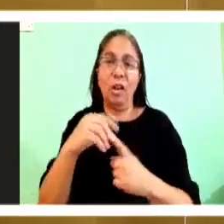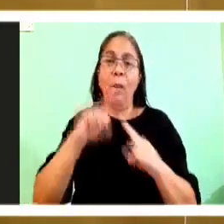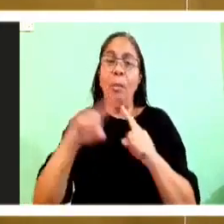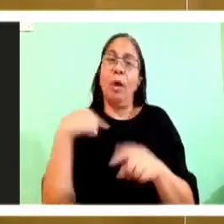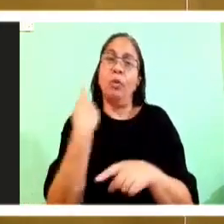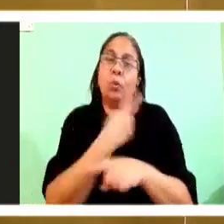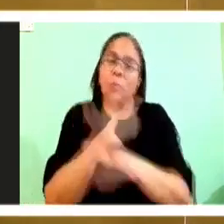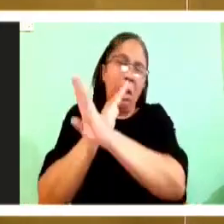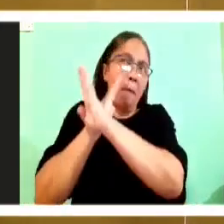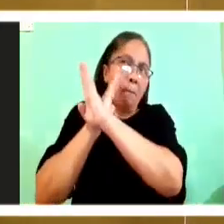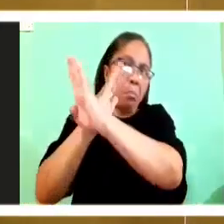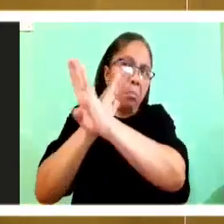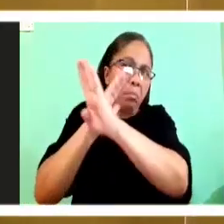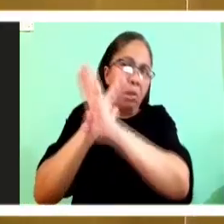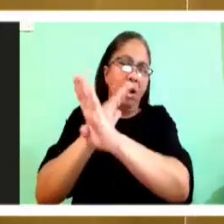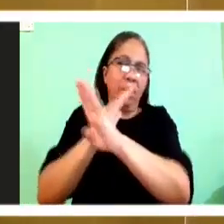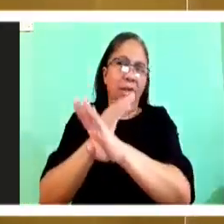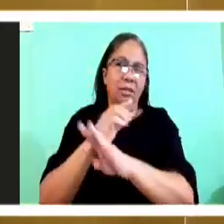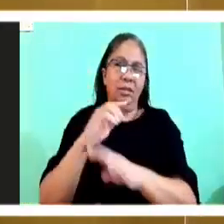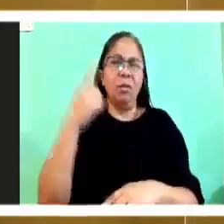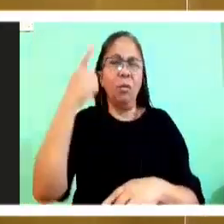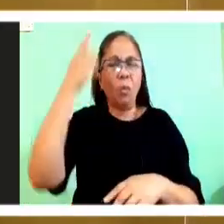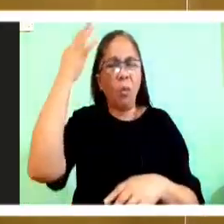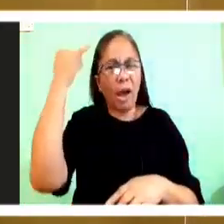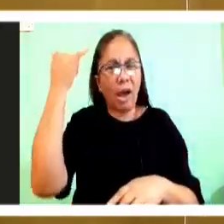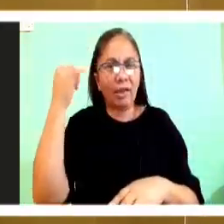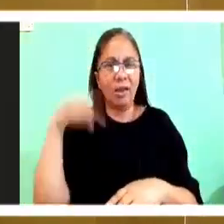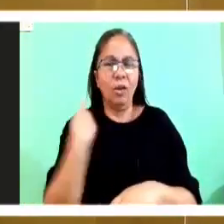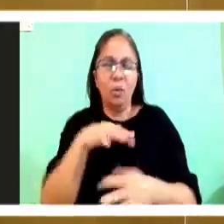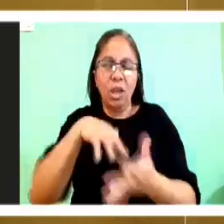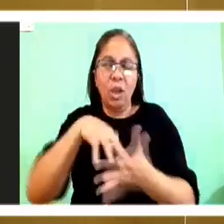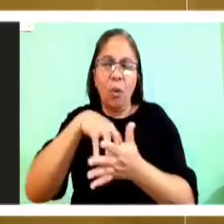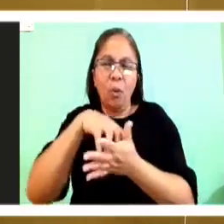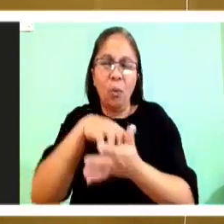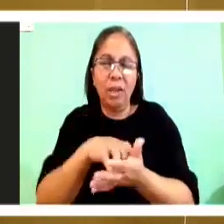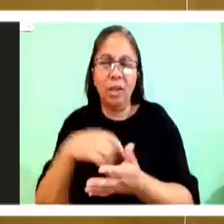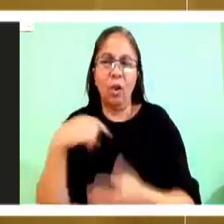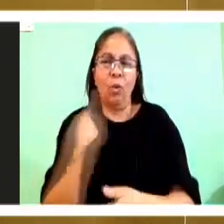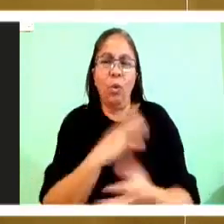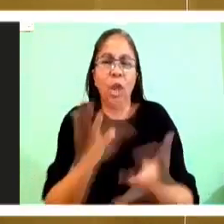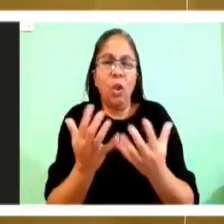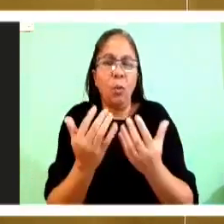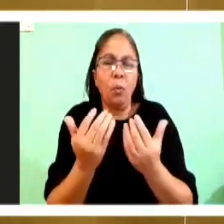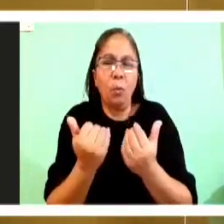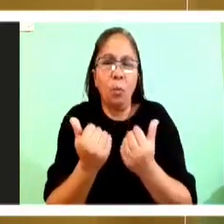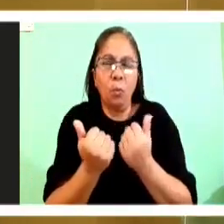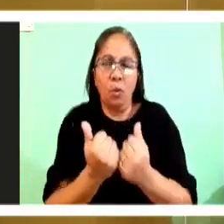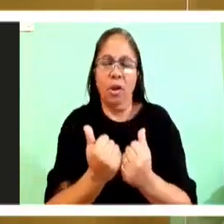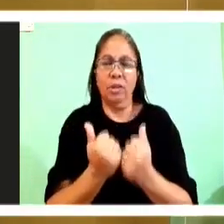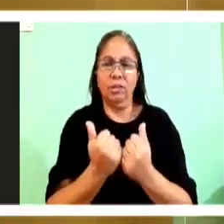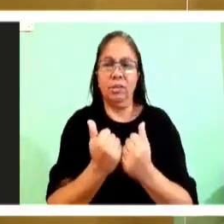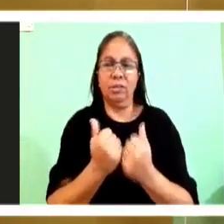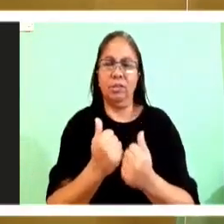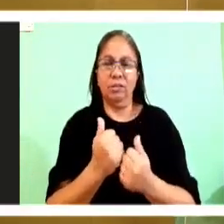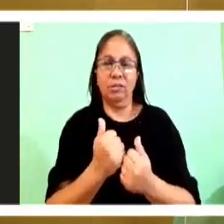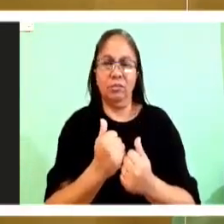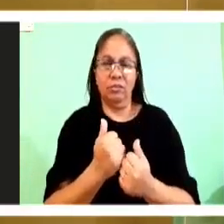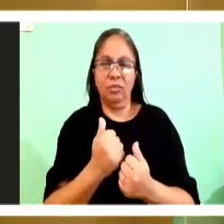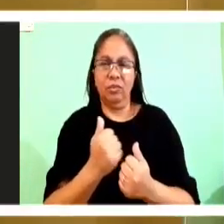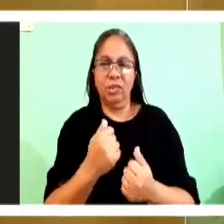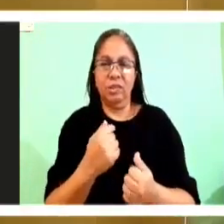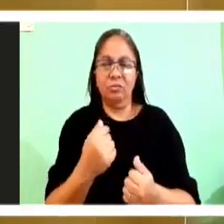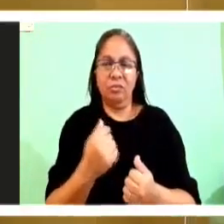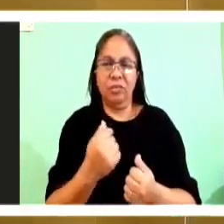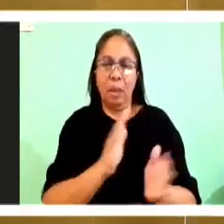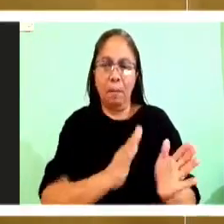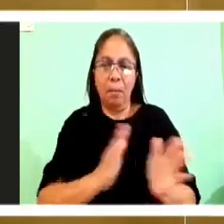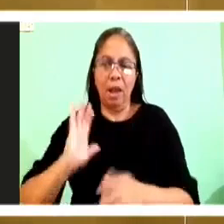blinded by our weaknesses and when we are blinded by our desires when we are blinded by our sin sickness. And God deals with all